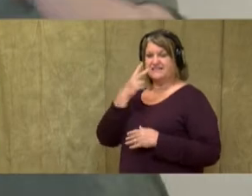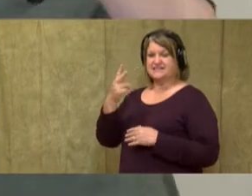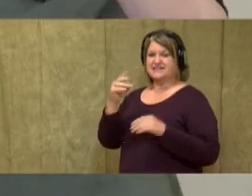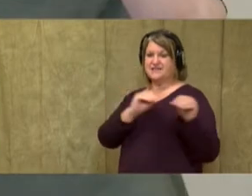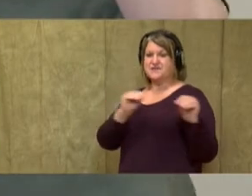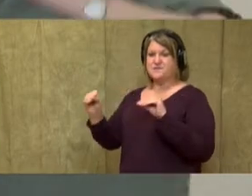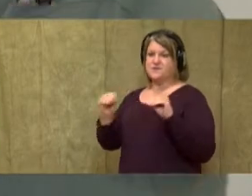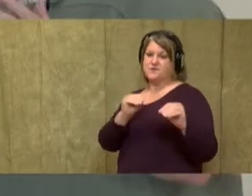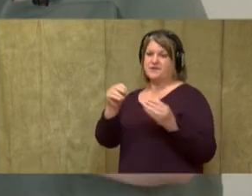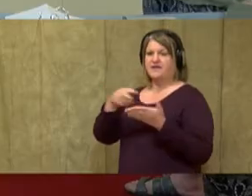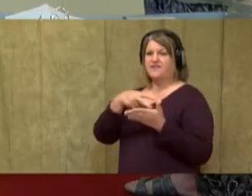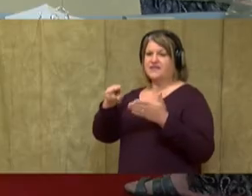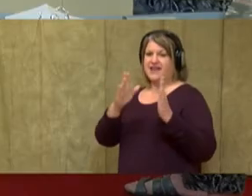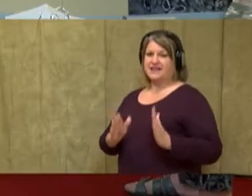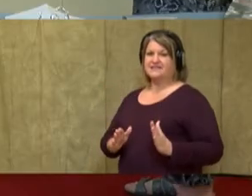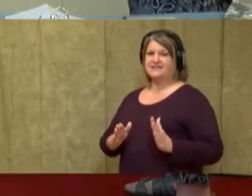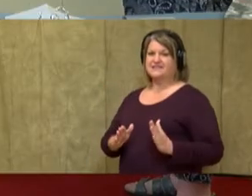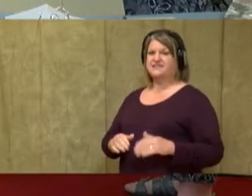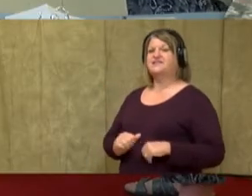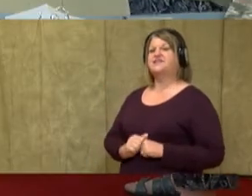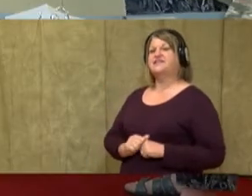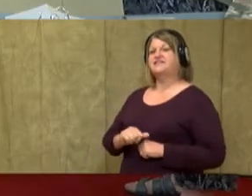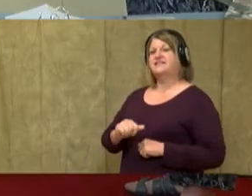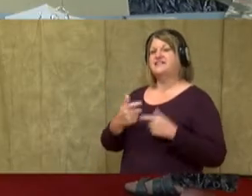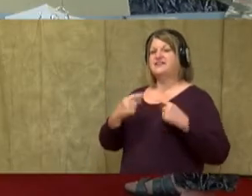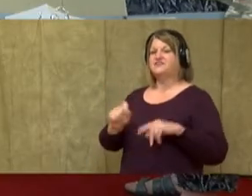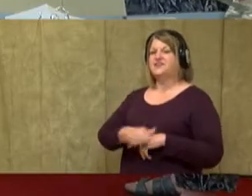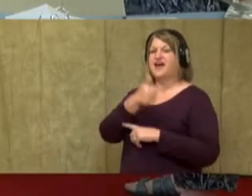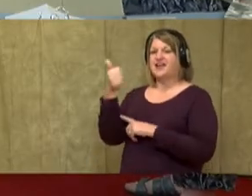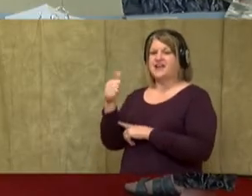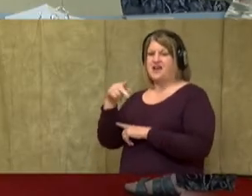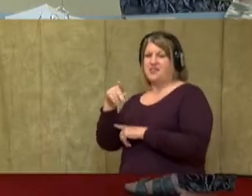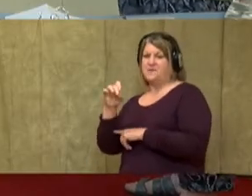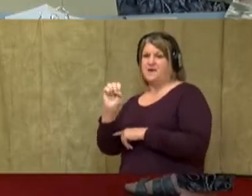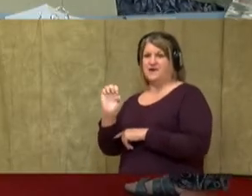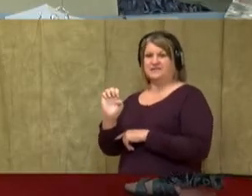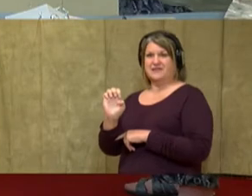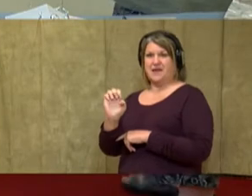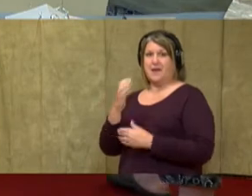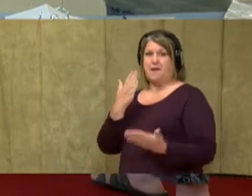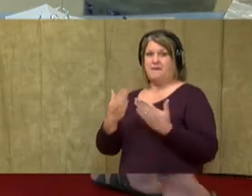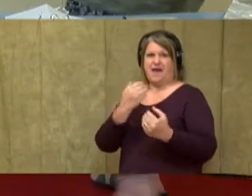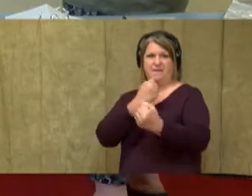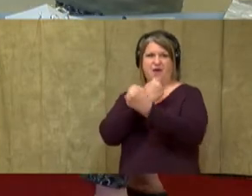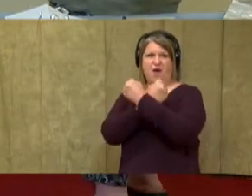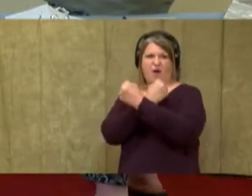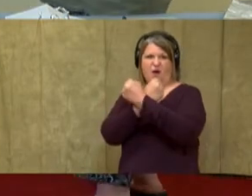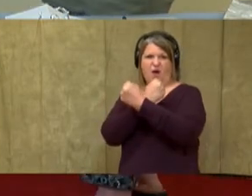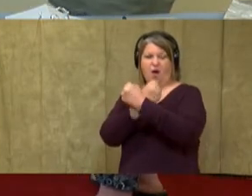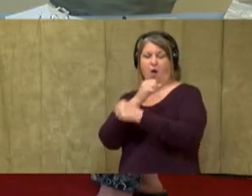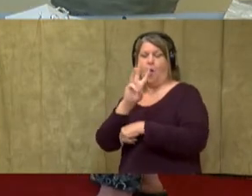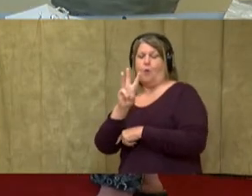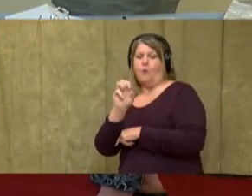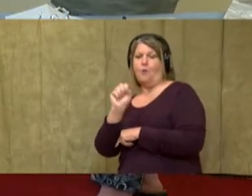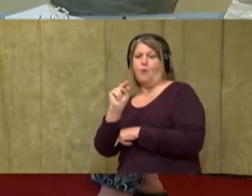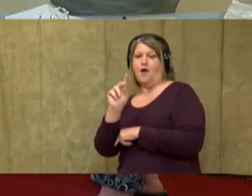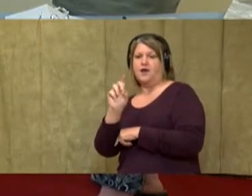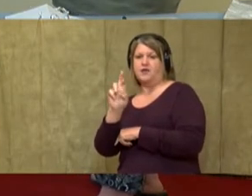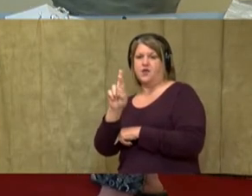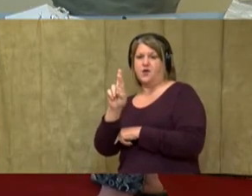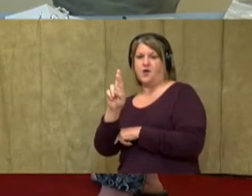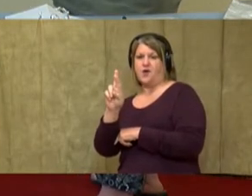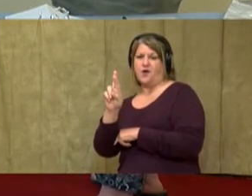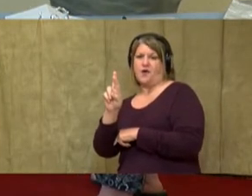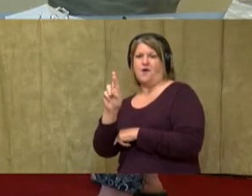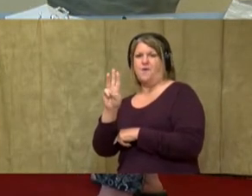right. Great. Let's try another pose. How about the Wonder Woman pose? This is great. So I like this